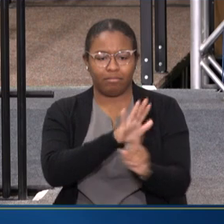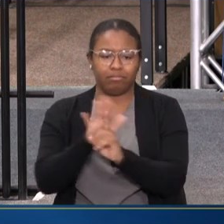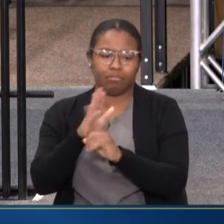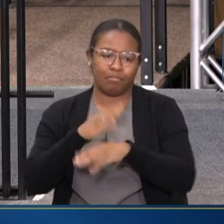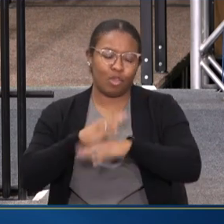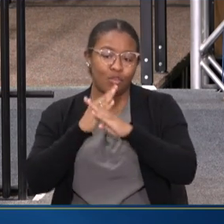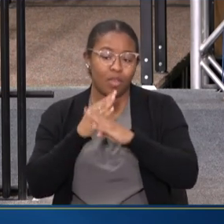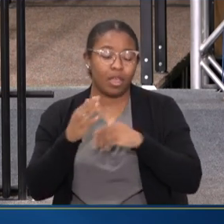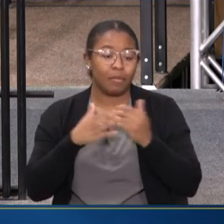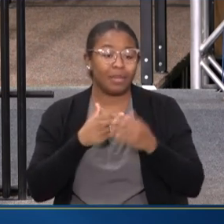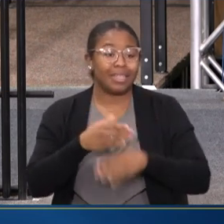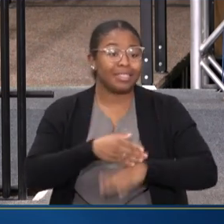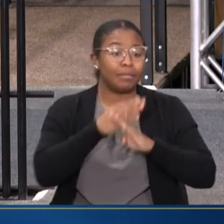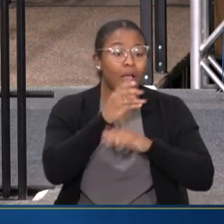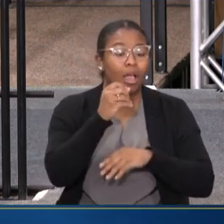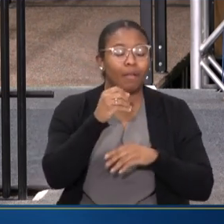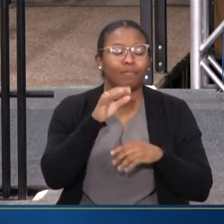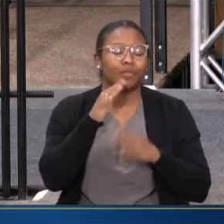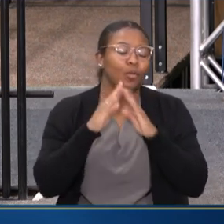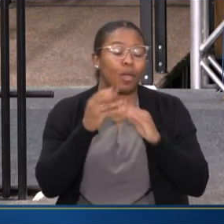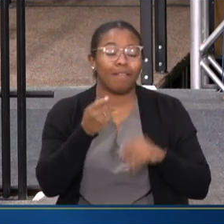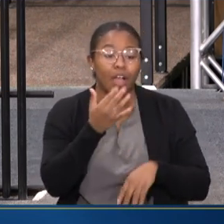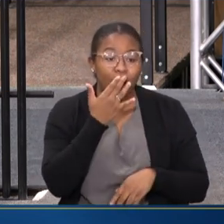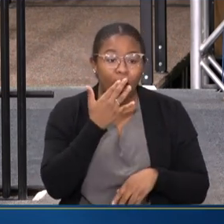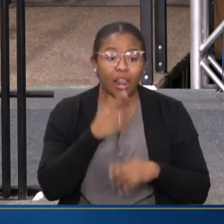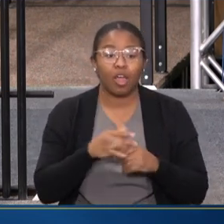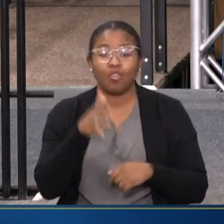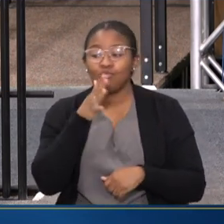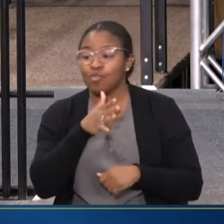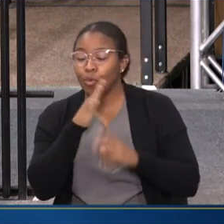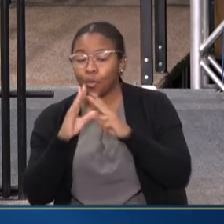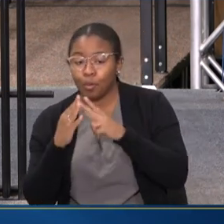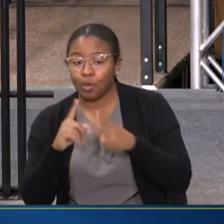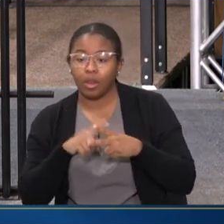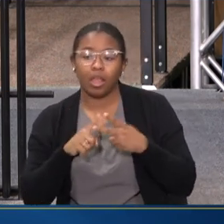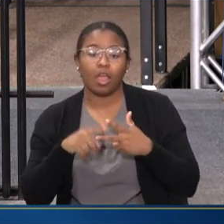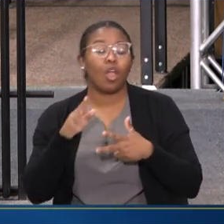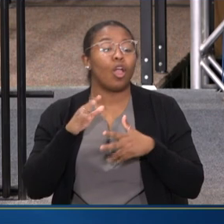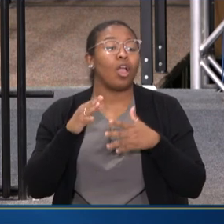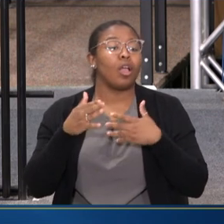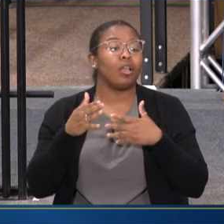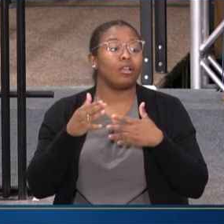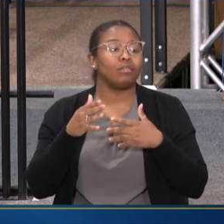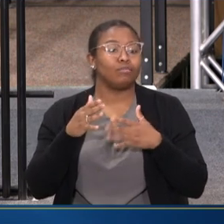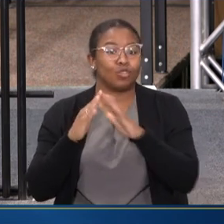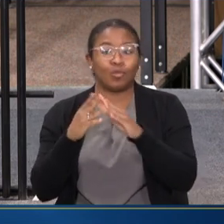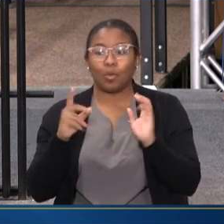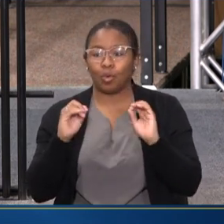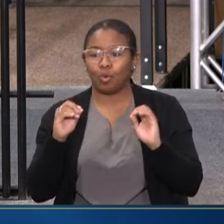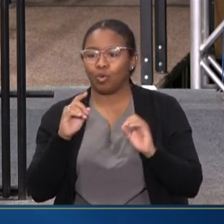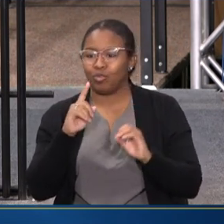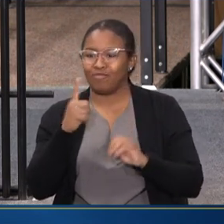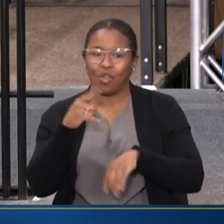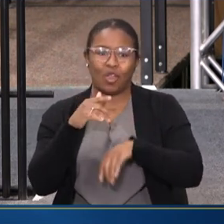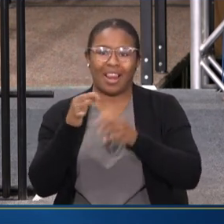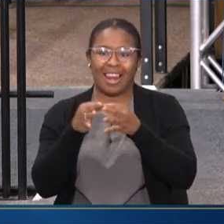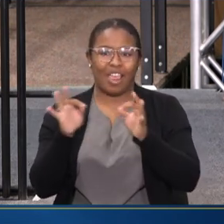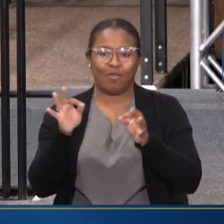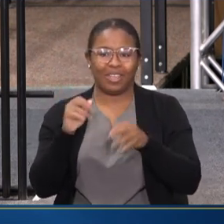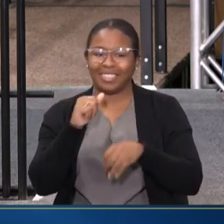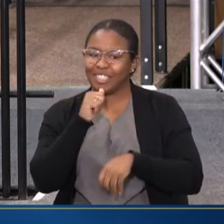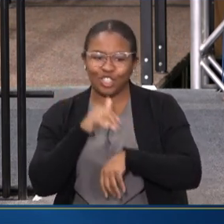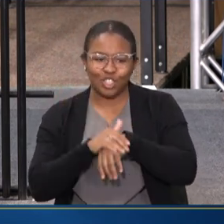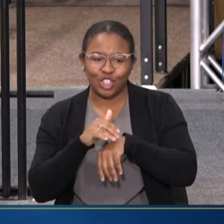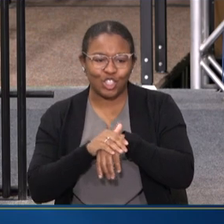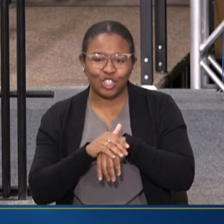WE'RE TALKING ABOUT COMMUNITIES OF COLOR OR RURAL COMMUNITIES OR COMMUNITIES WHERE PEOPLE DON'T SPEAK ENGLISH AS A FIRST LANGUAGE. SO